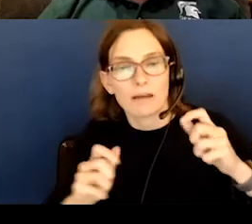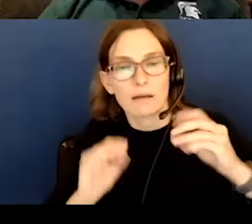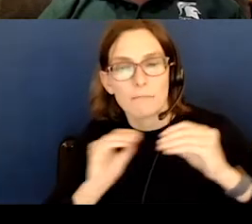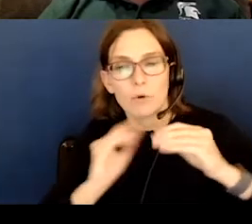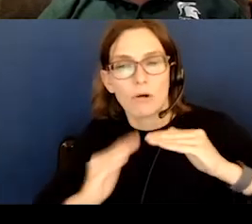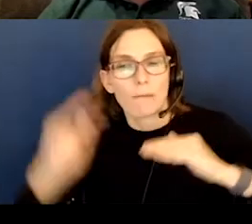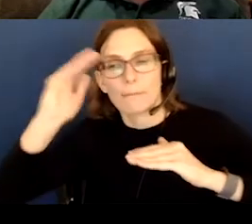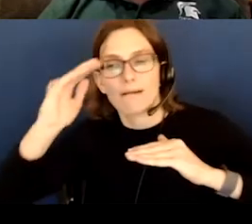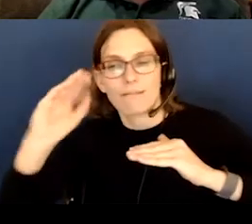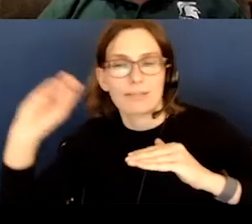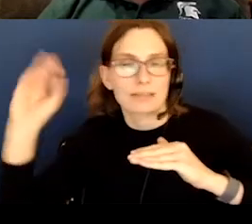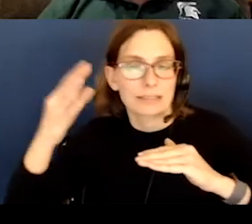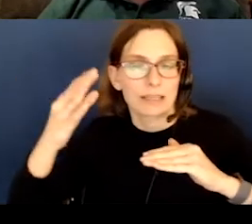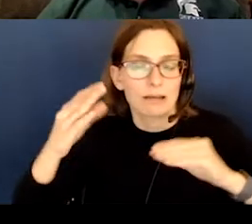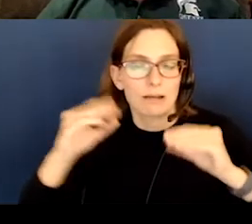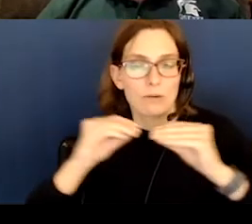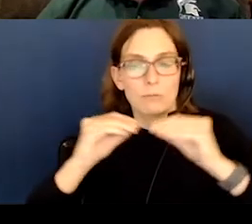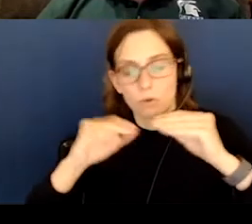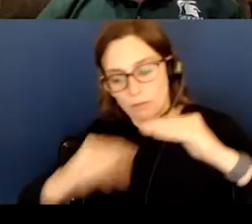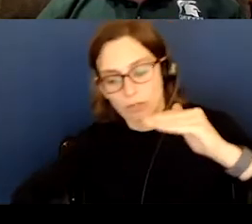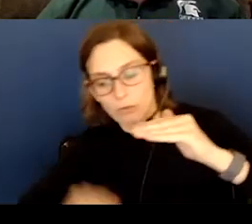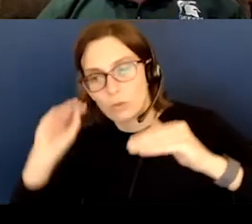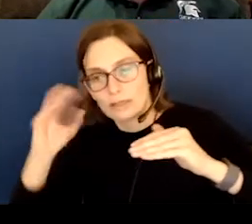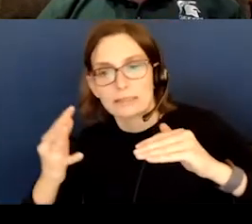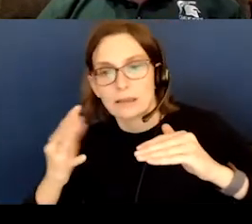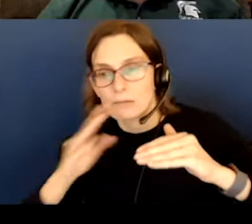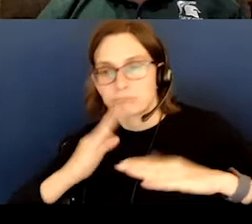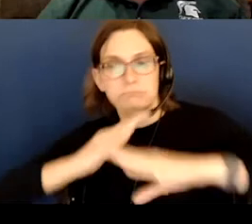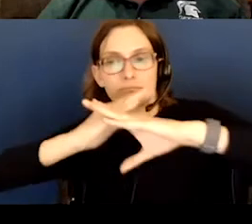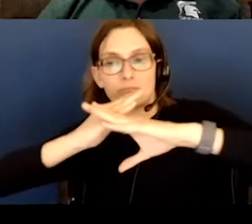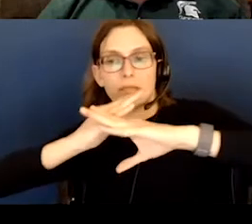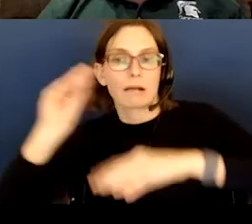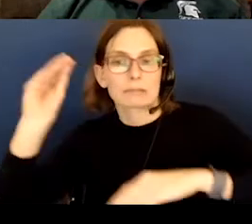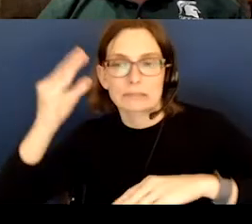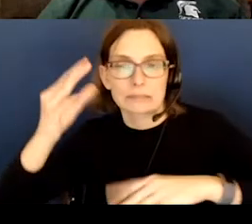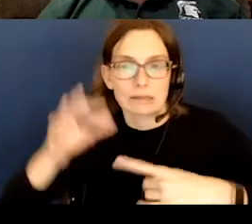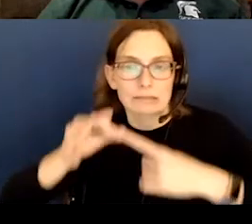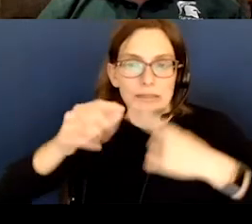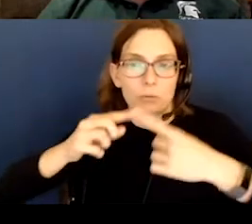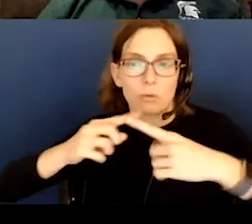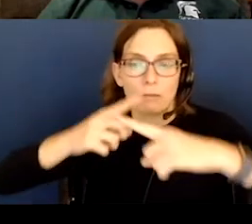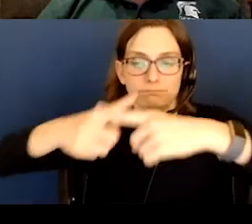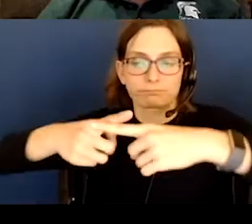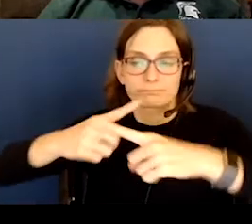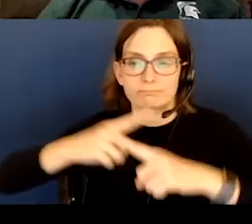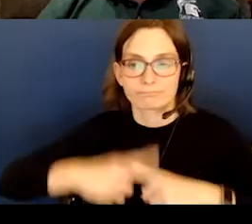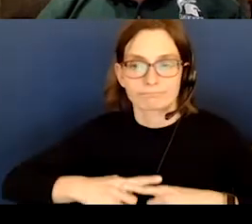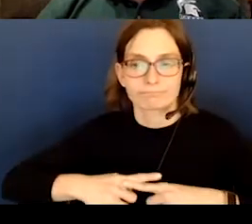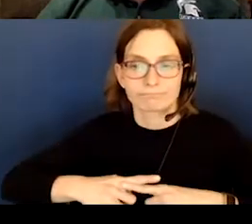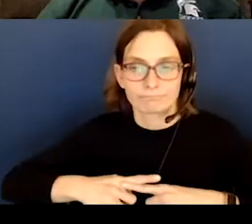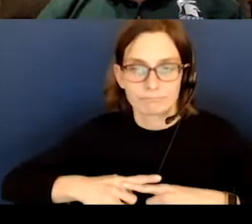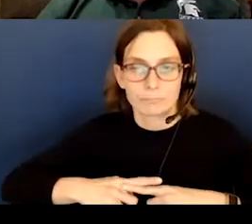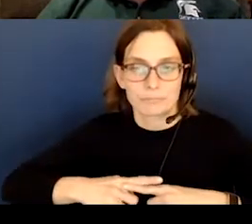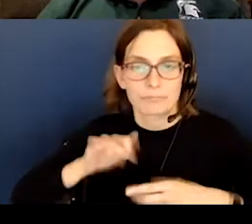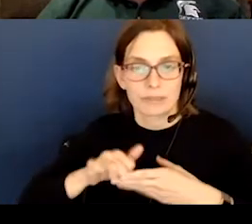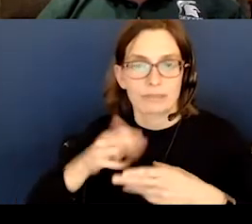the sun. Here it's way below the sun and it can't really block out the sun unless it's in the areas where the two orbits cross and